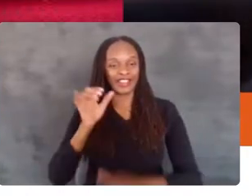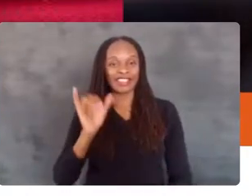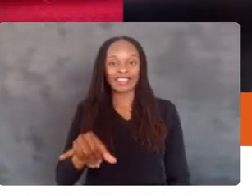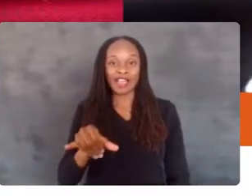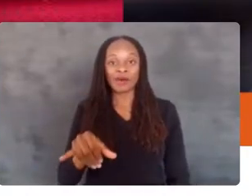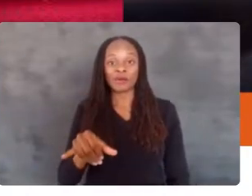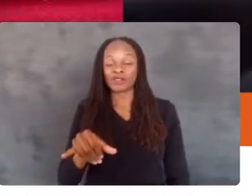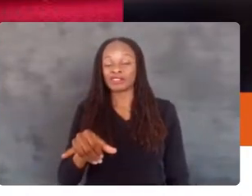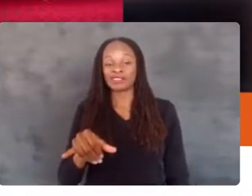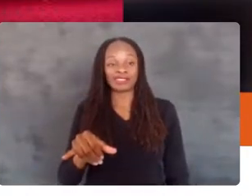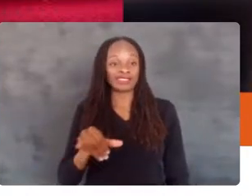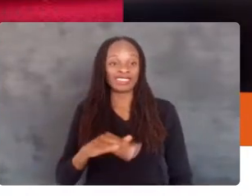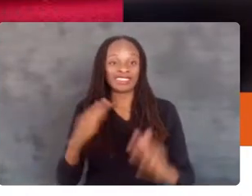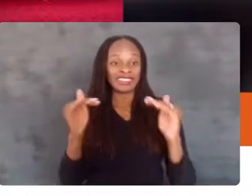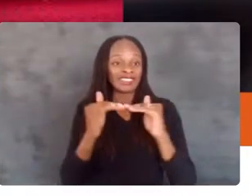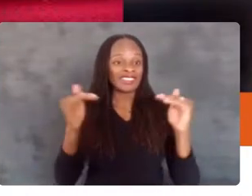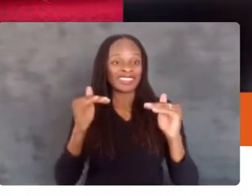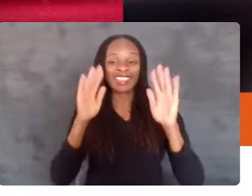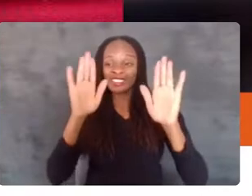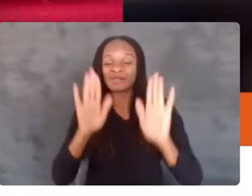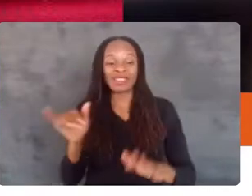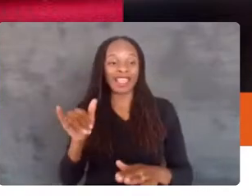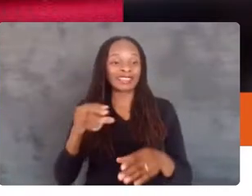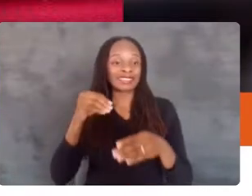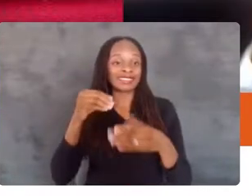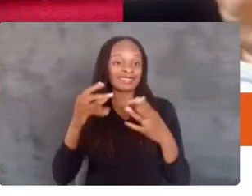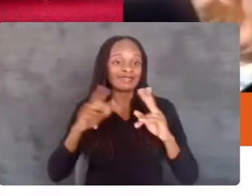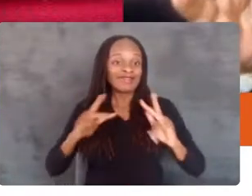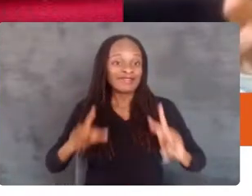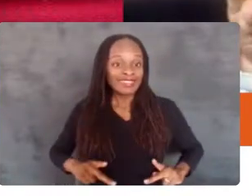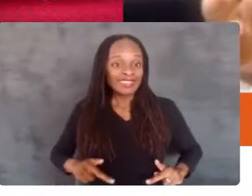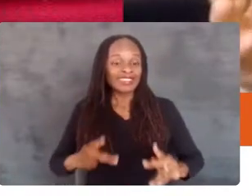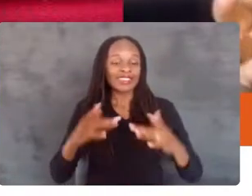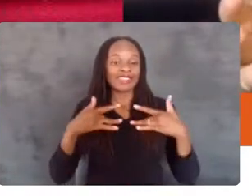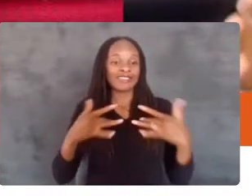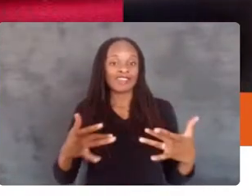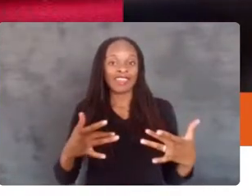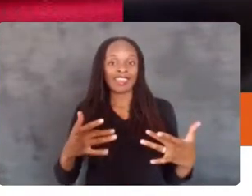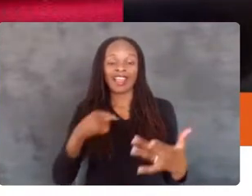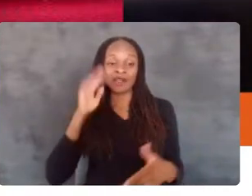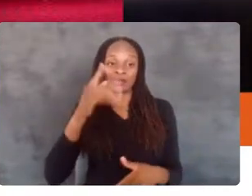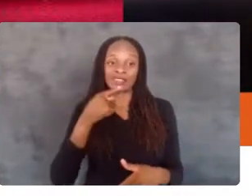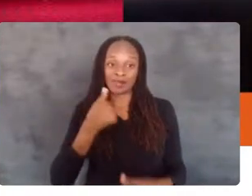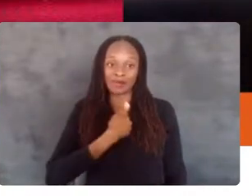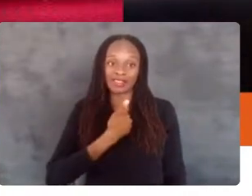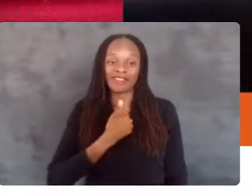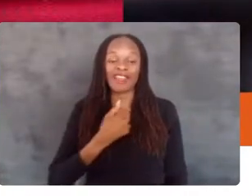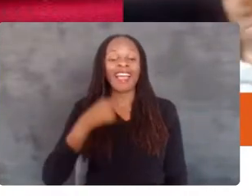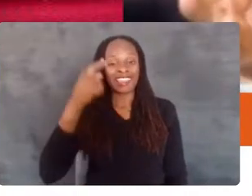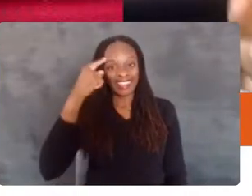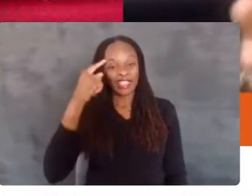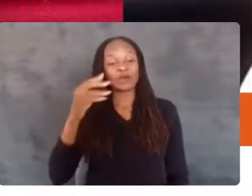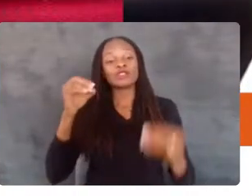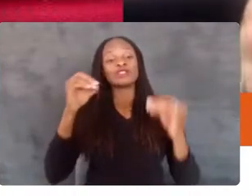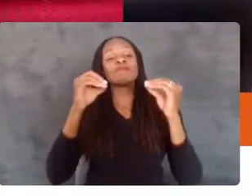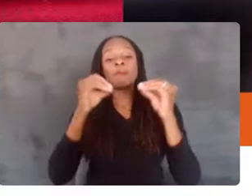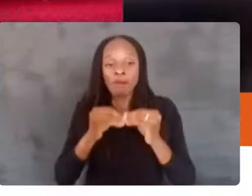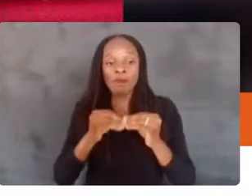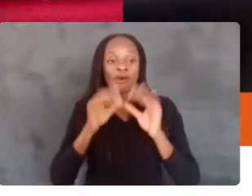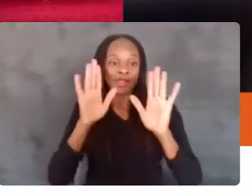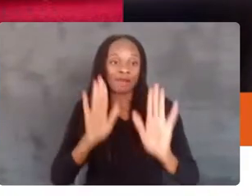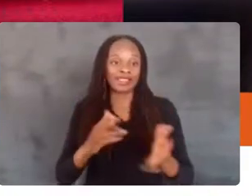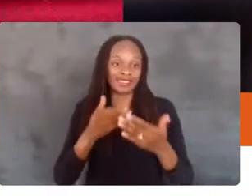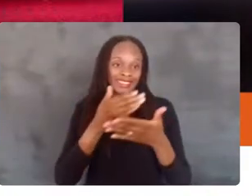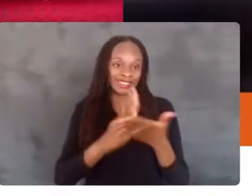just as amazing as an in-person event. And if I do say so myself, I think it was even more amazing in some